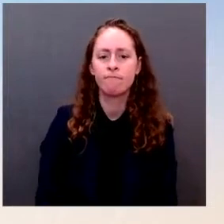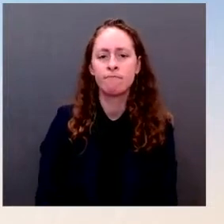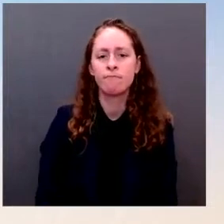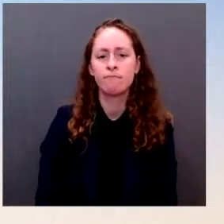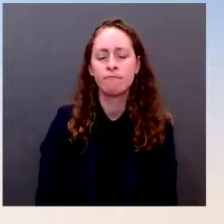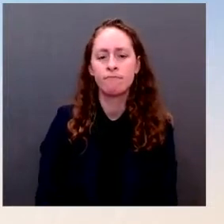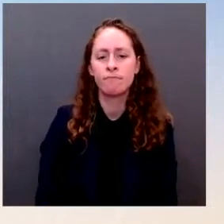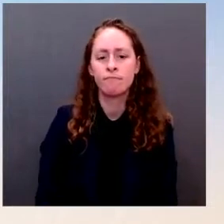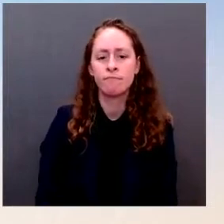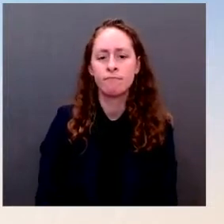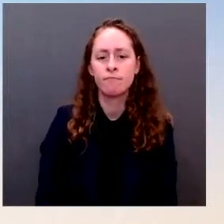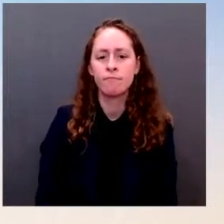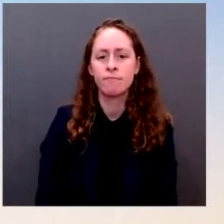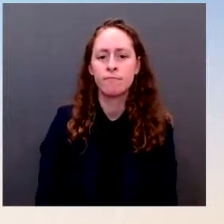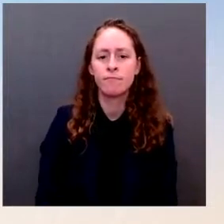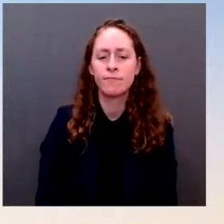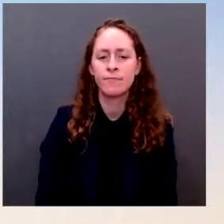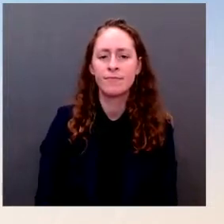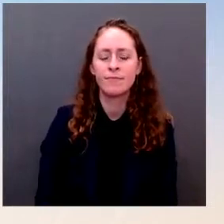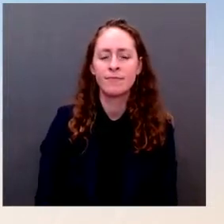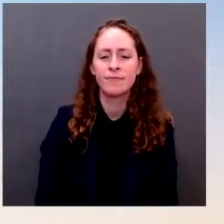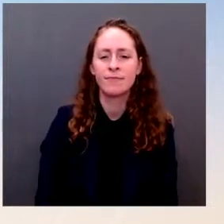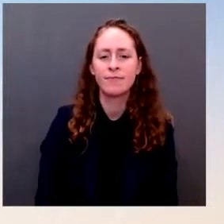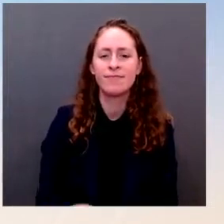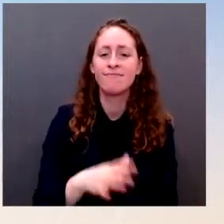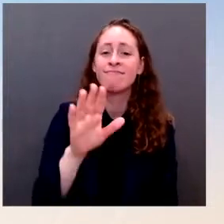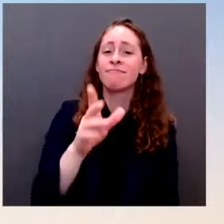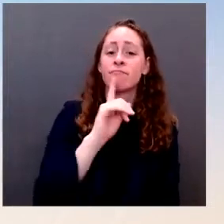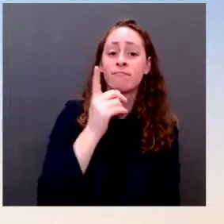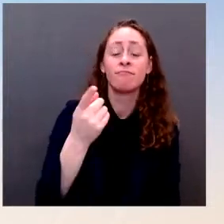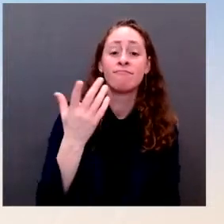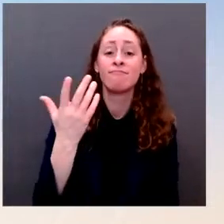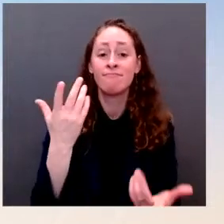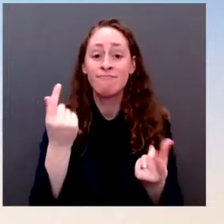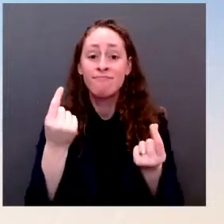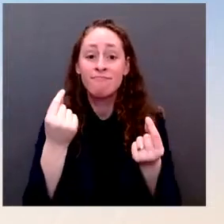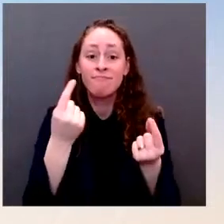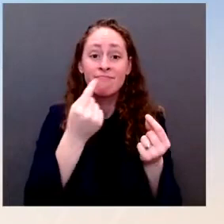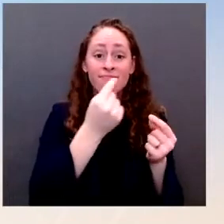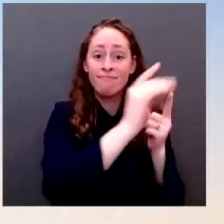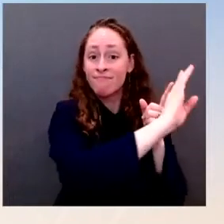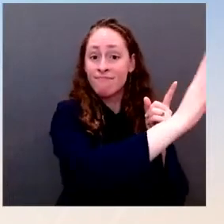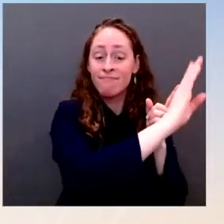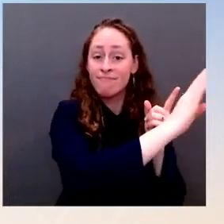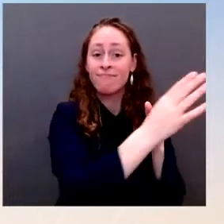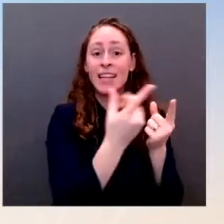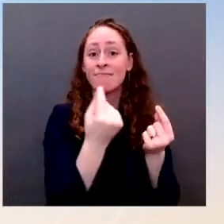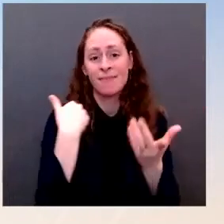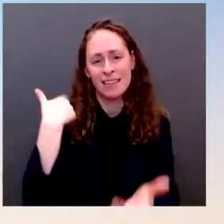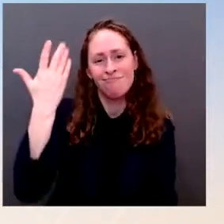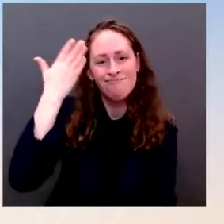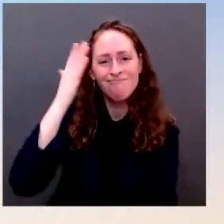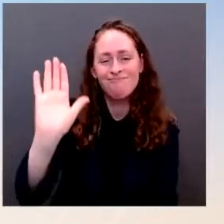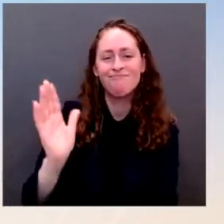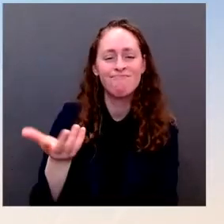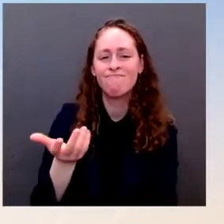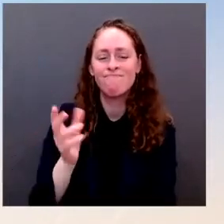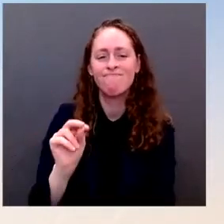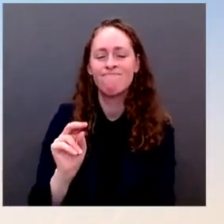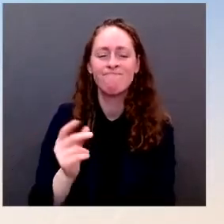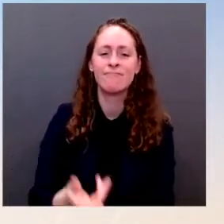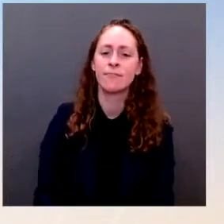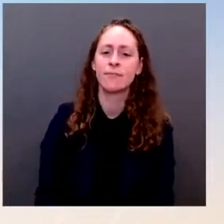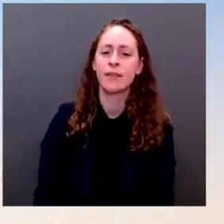in these conversations, we don't have anything to update on that. I don't think you would expect. But the size and the scope of economic measures on the table